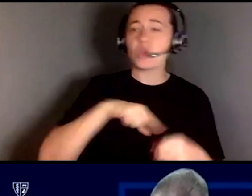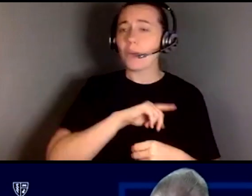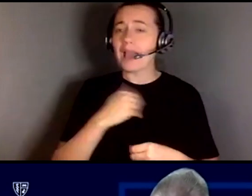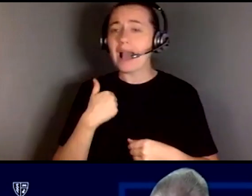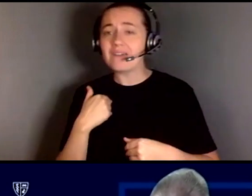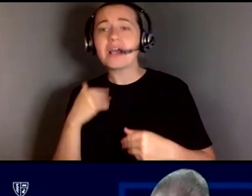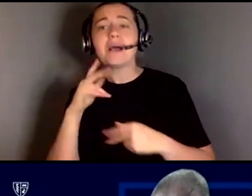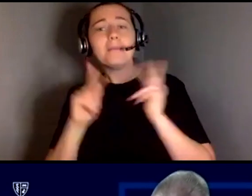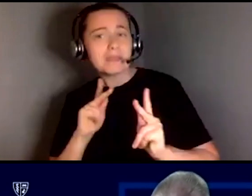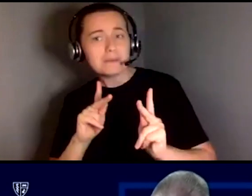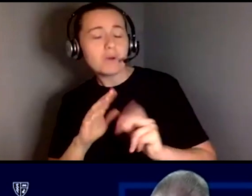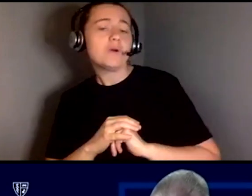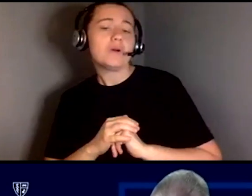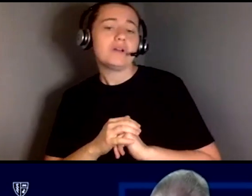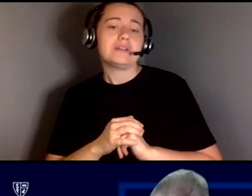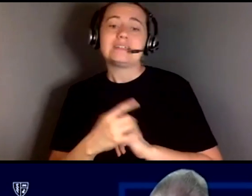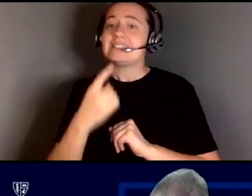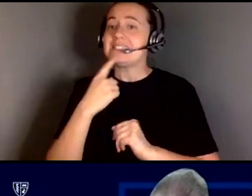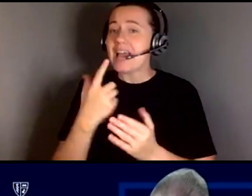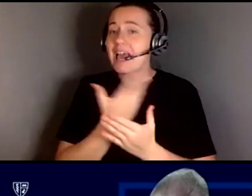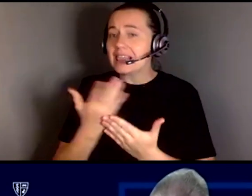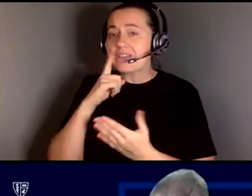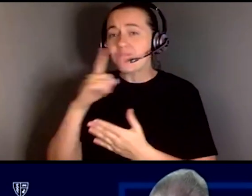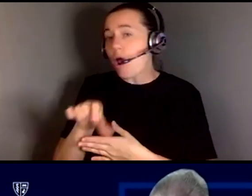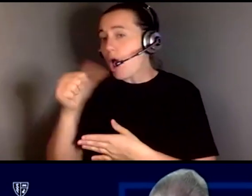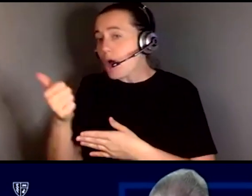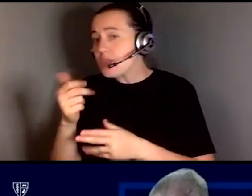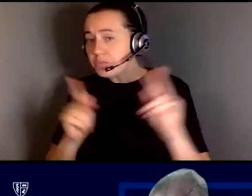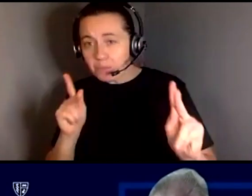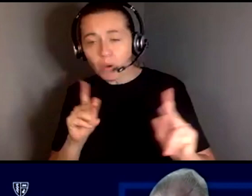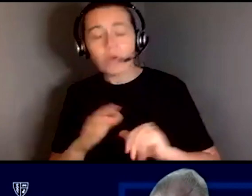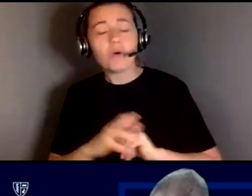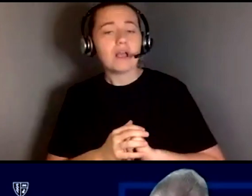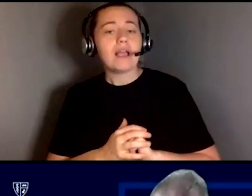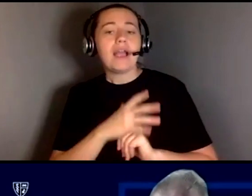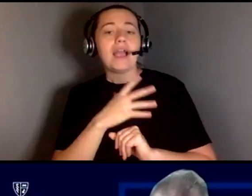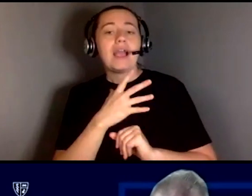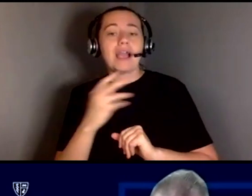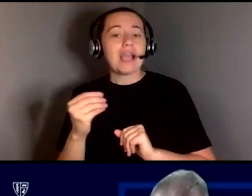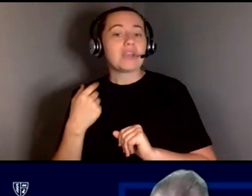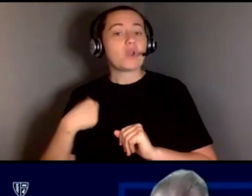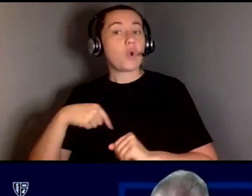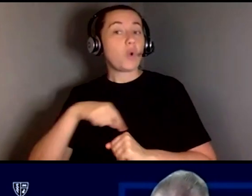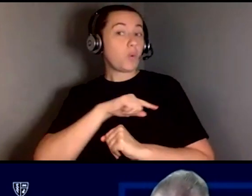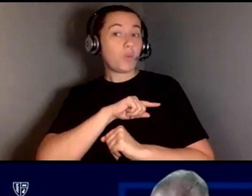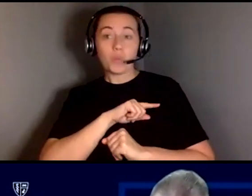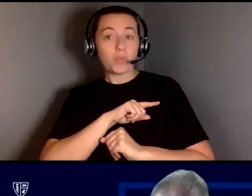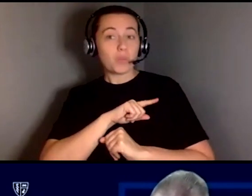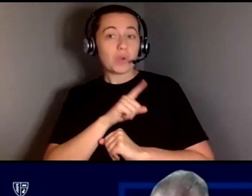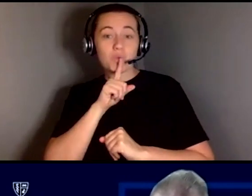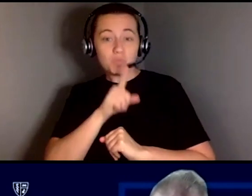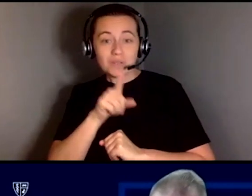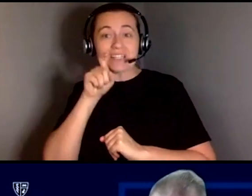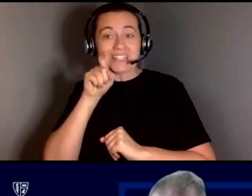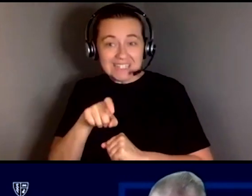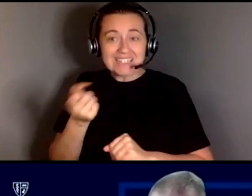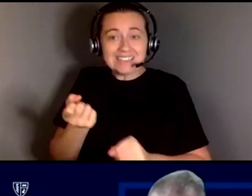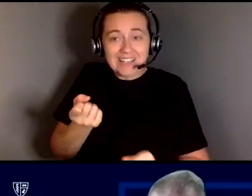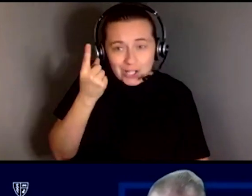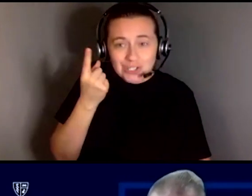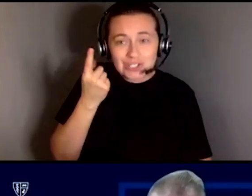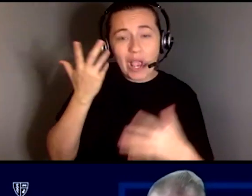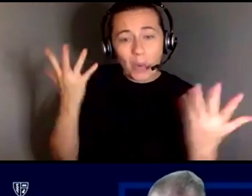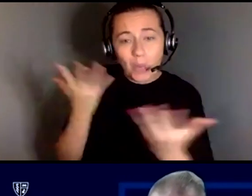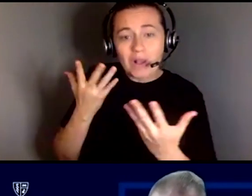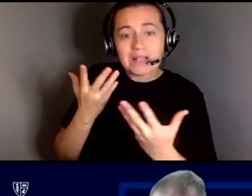um, saying stuff for other people. And we're really needing to understand what is being